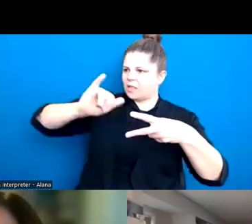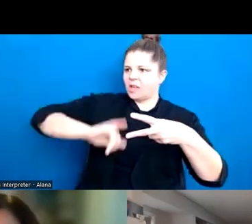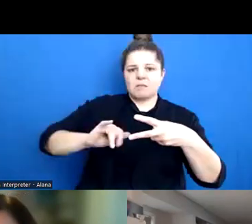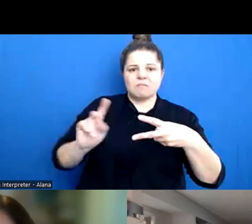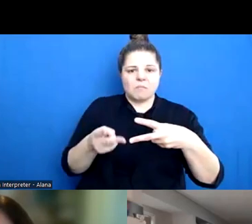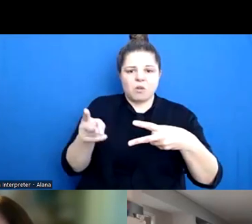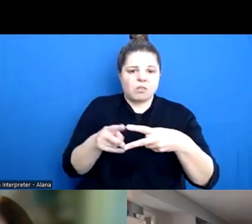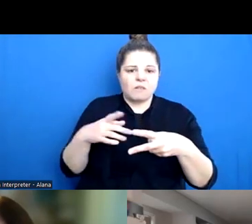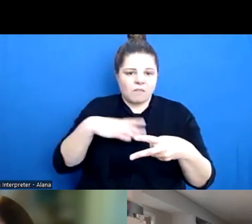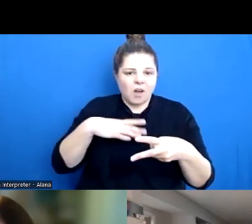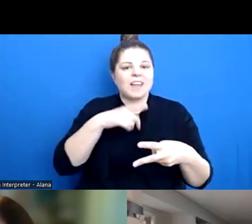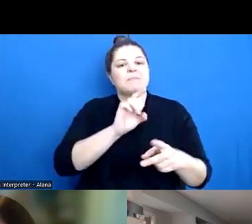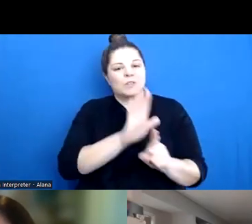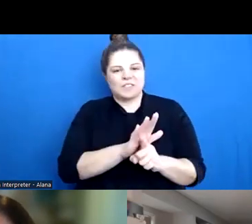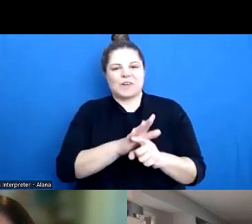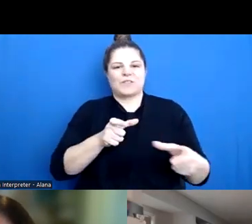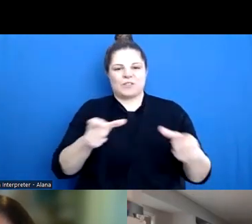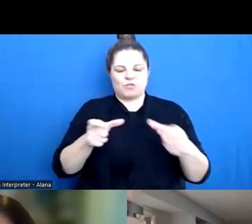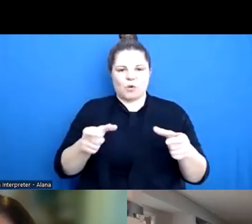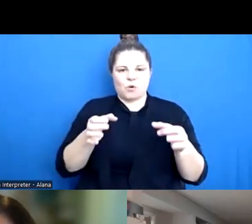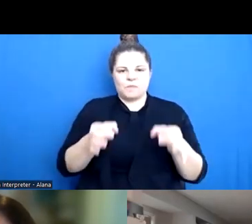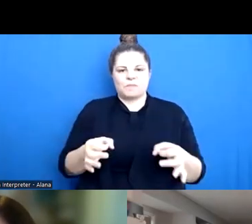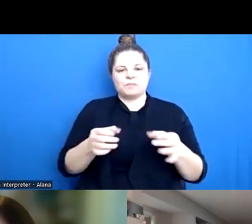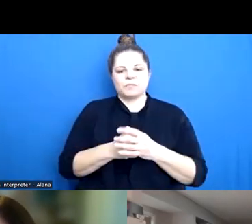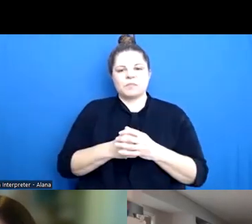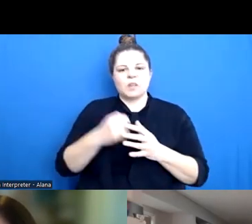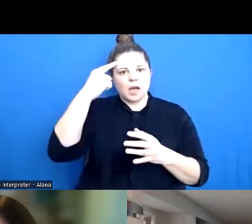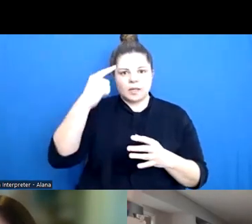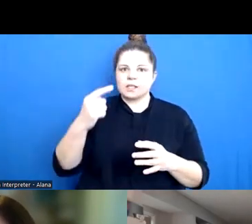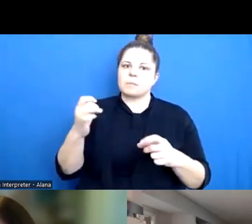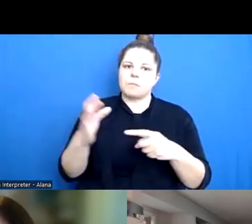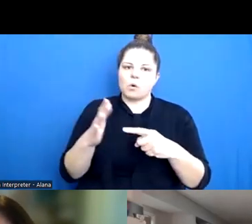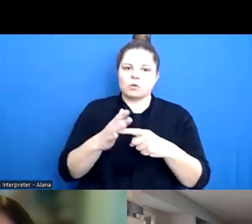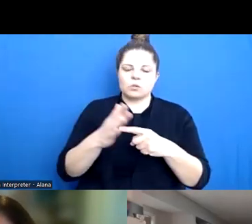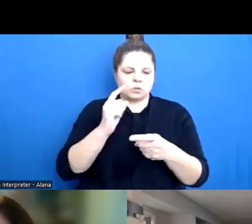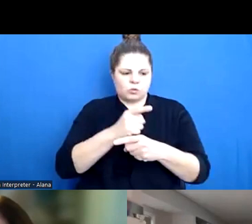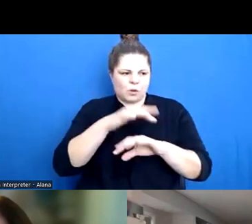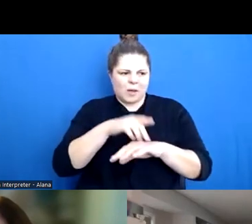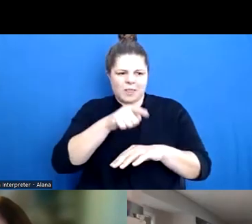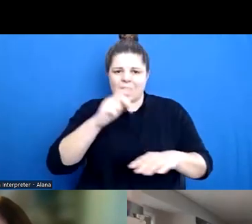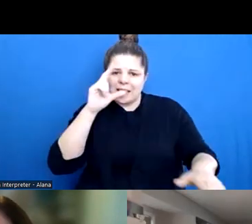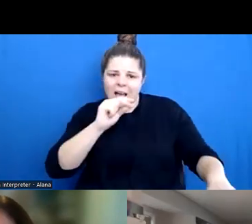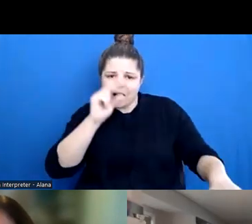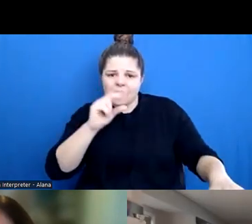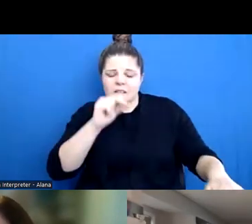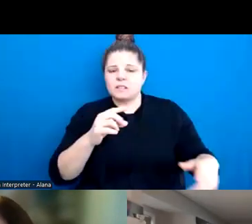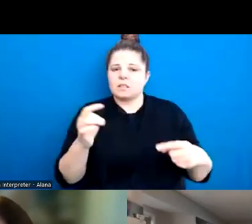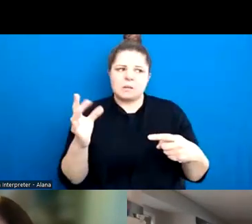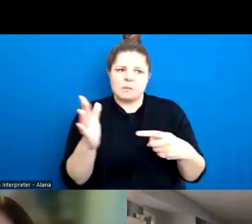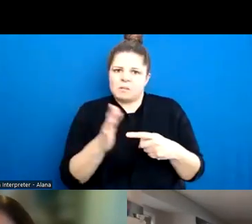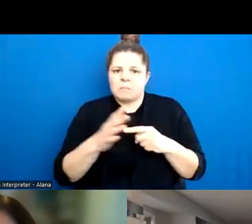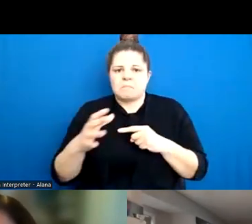So let's talk about power now, because we can't have this conversation. I think it needs to be addressed early. I think it's absolutely fundamental. So